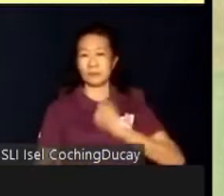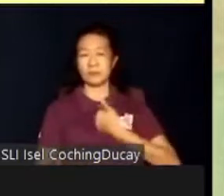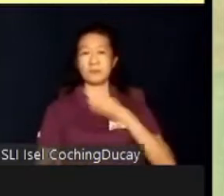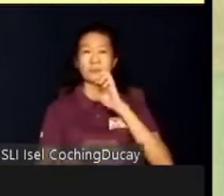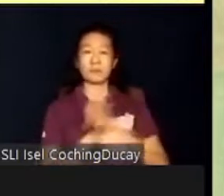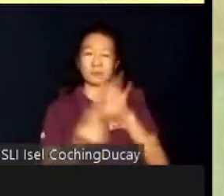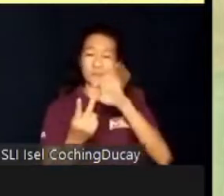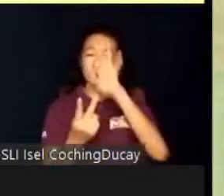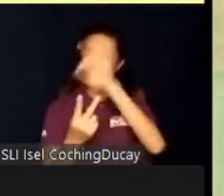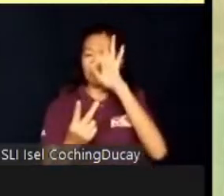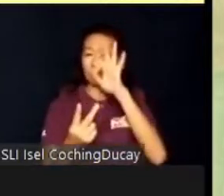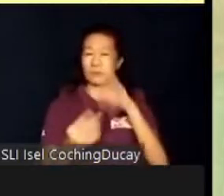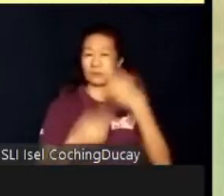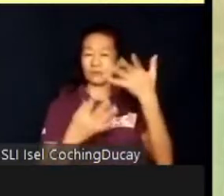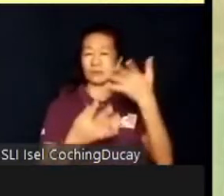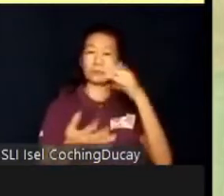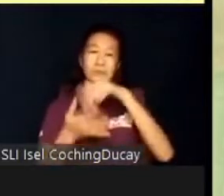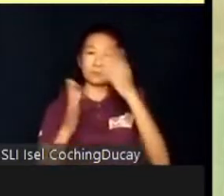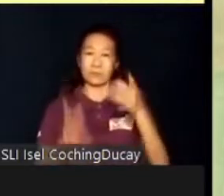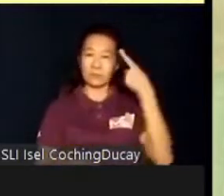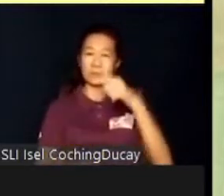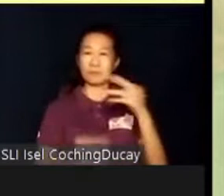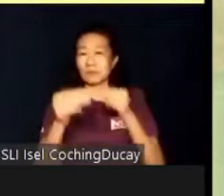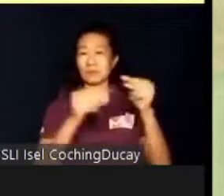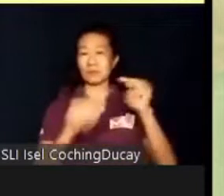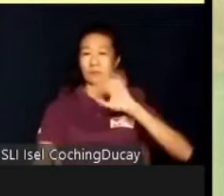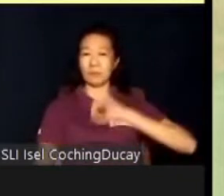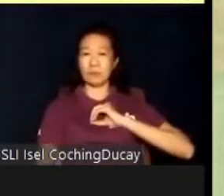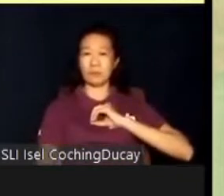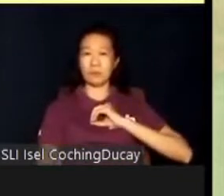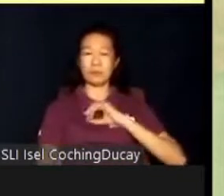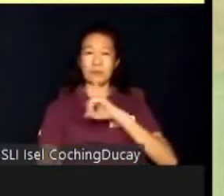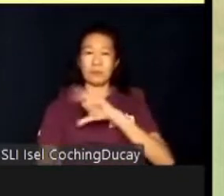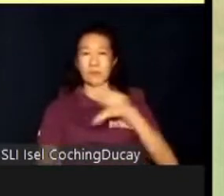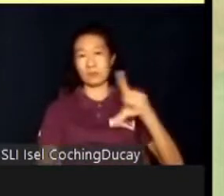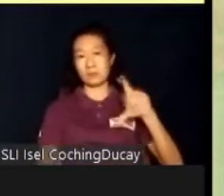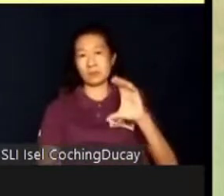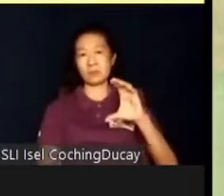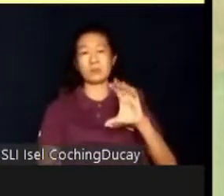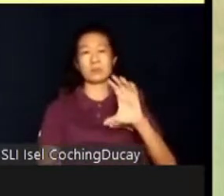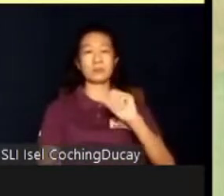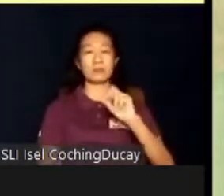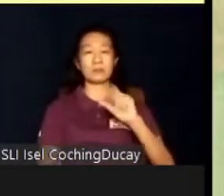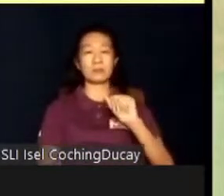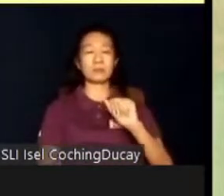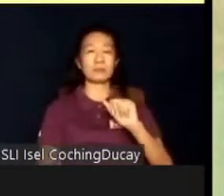option that will be offered to students is for them to manage their own IMLC cart called the Treasure Shop that sells